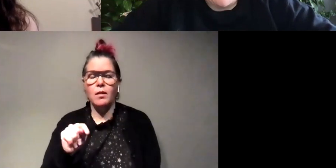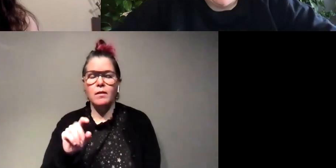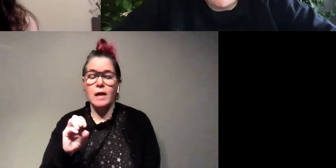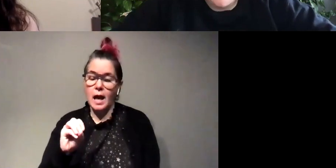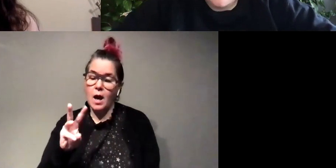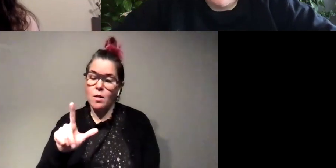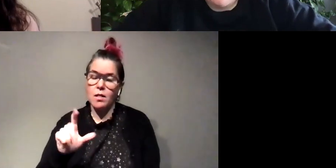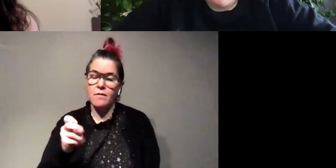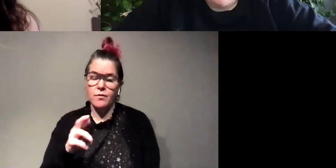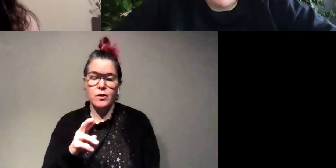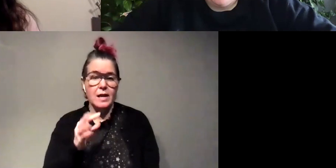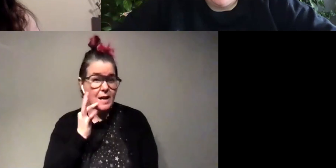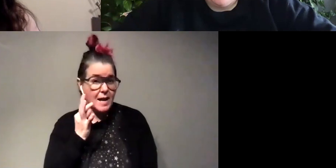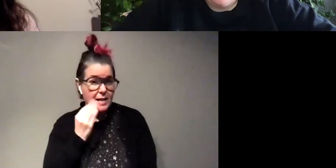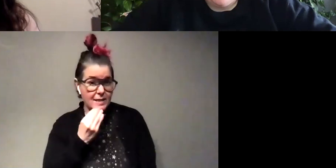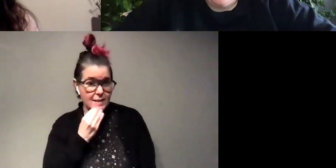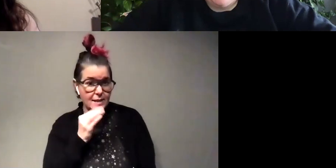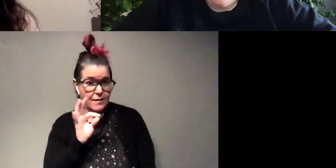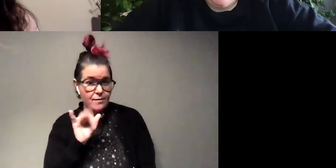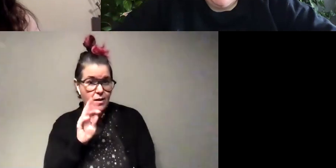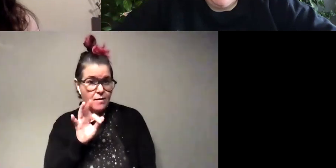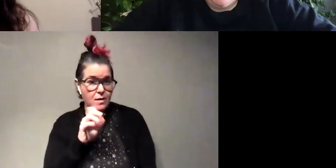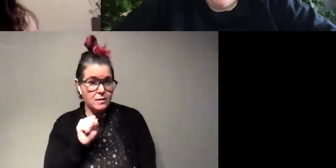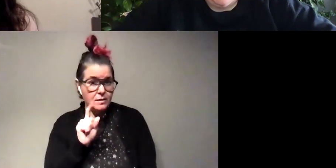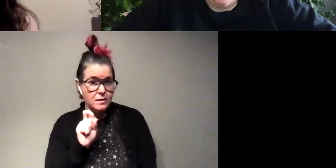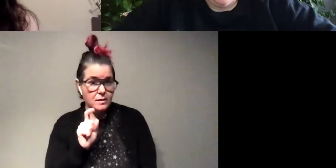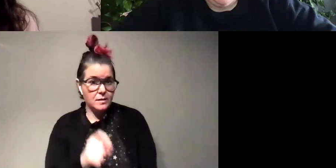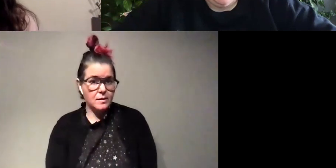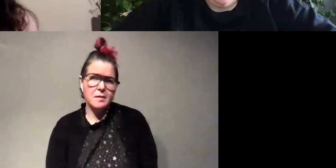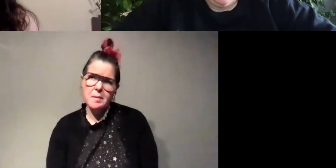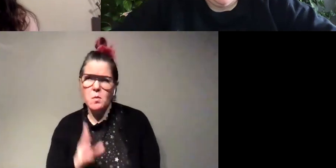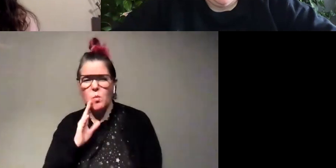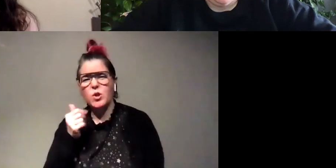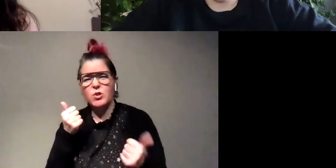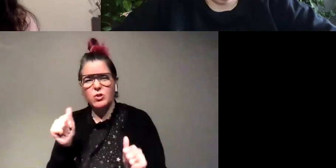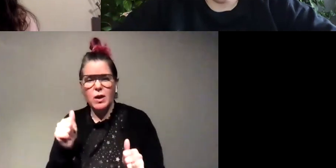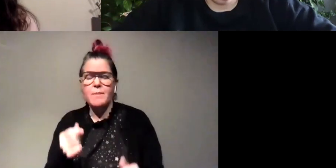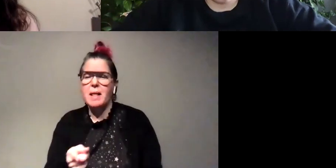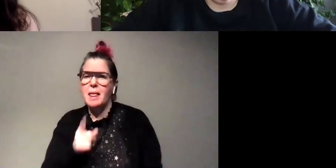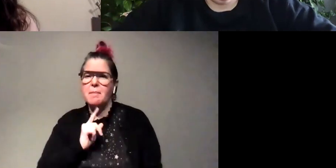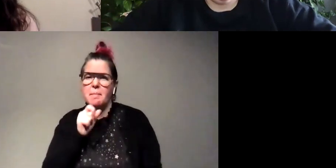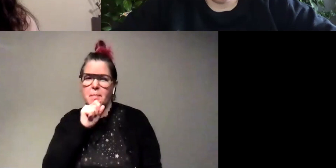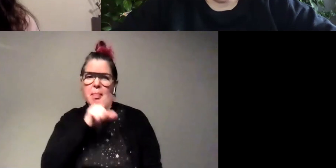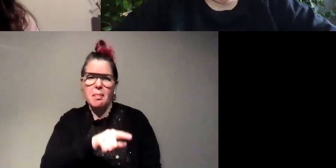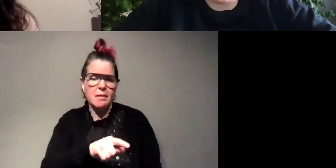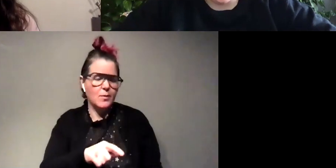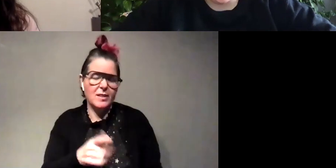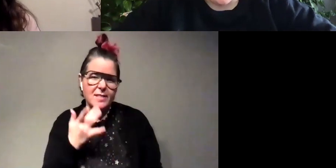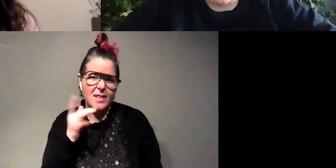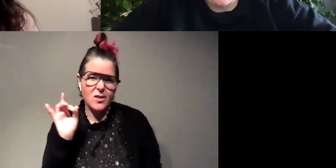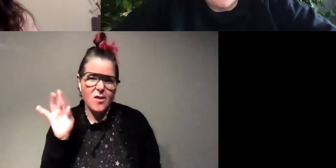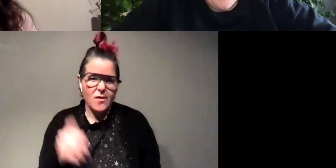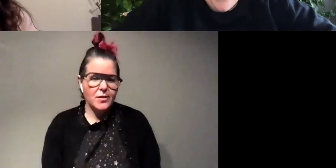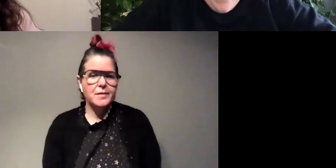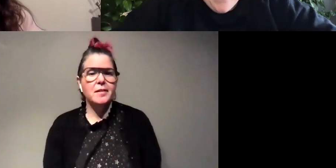eat fireflies um i bet they would try they might spit them out they don't taste good that's good